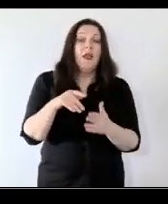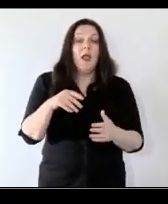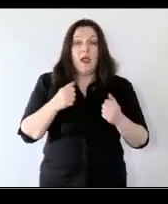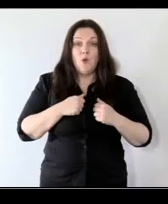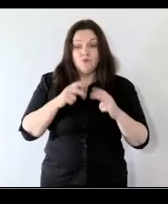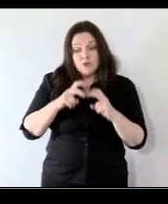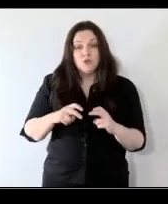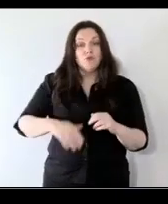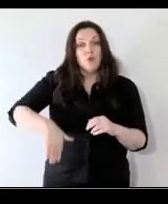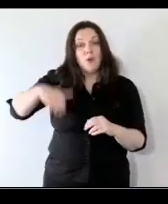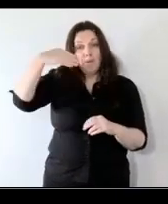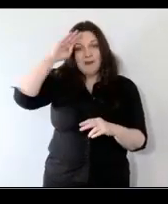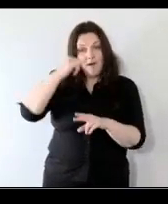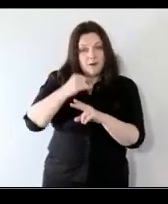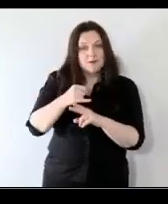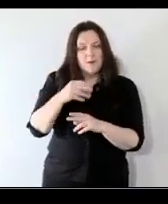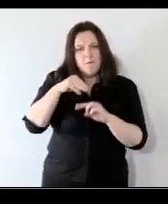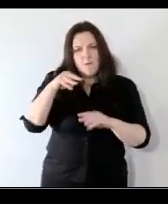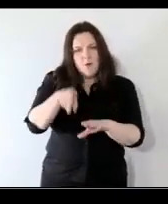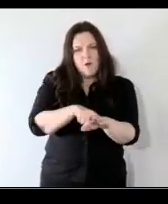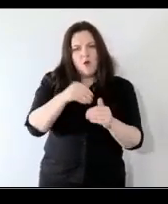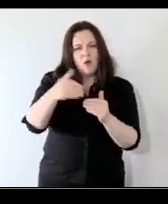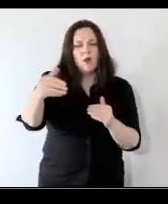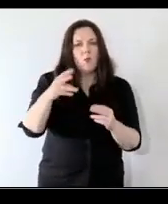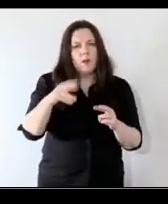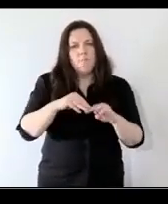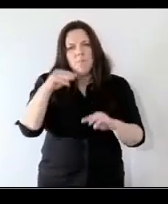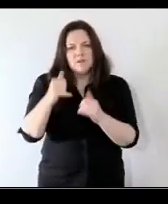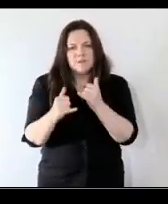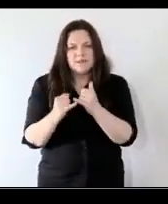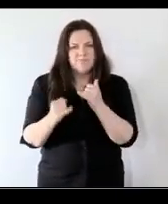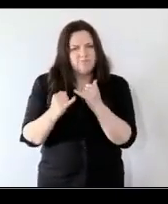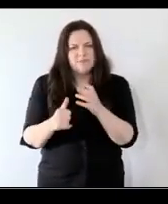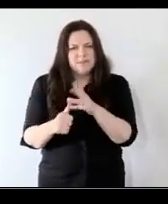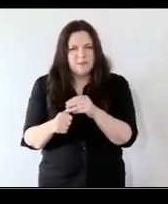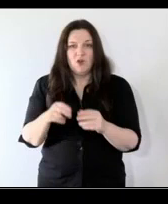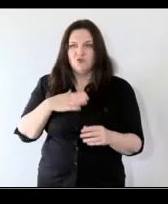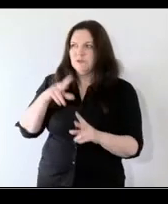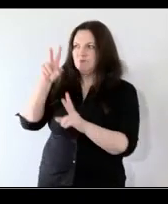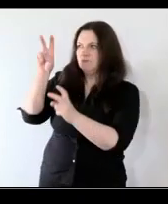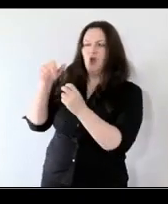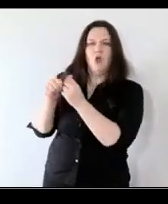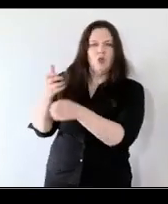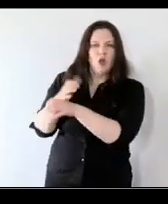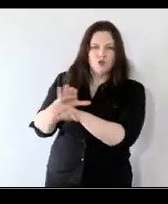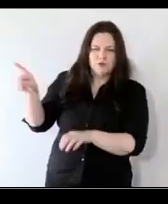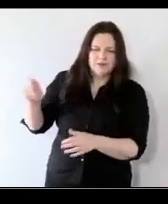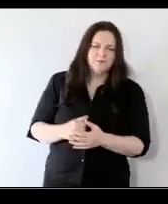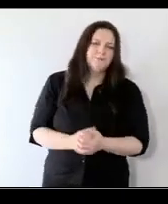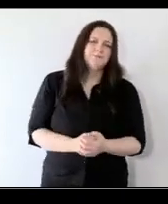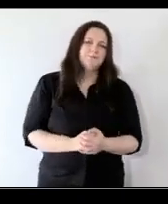will know more and be able to be more specific than we could be by just making inferences from from other data in other countries